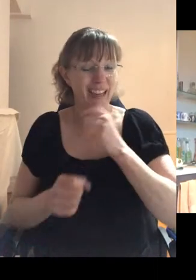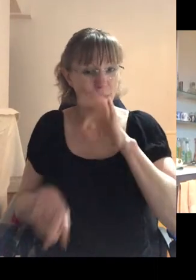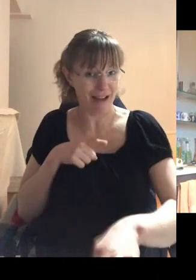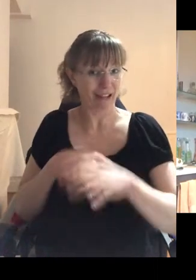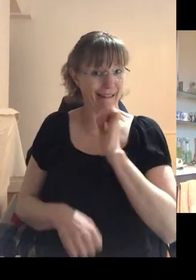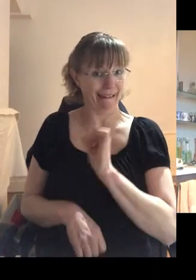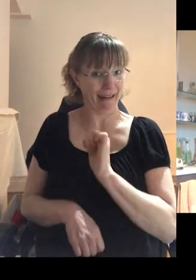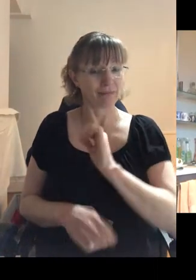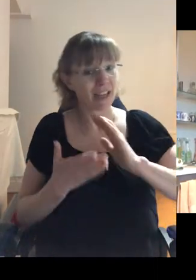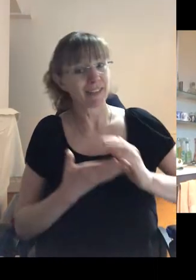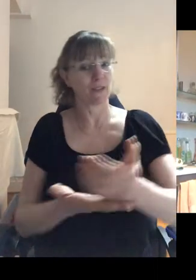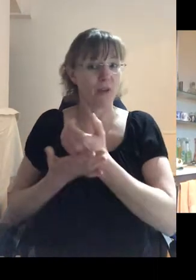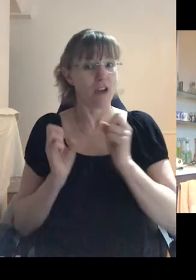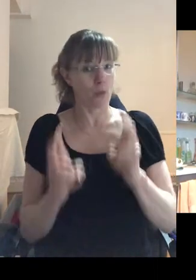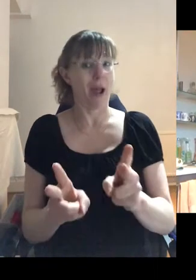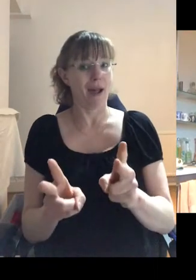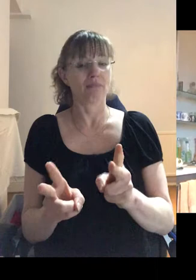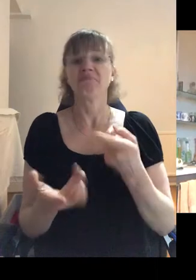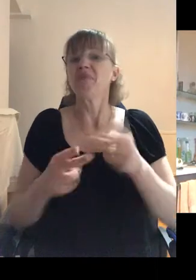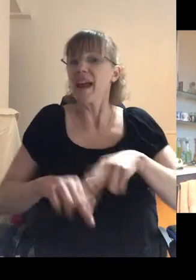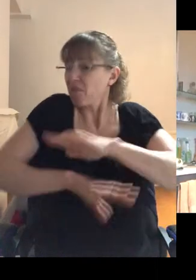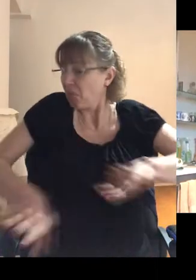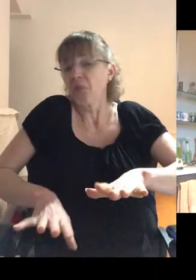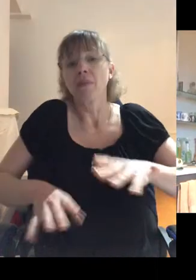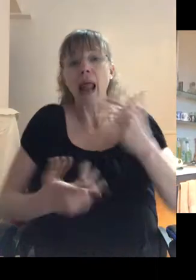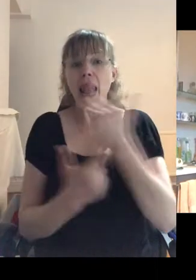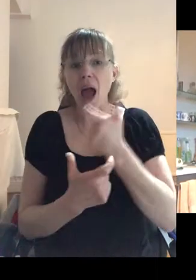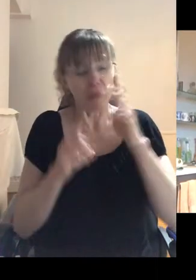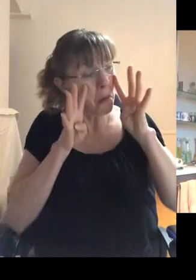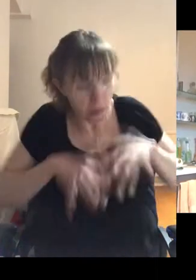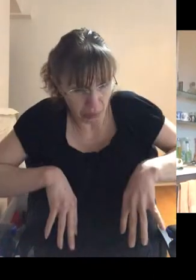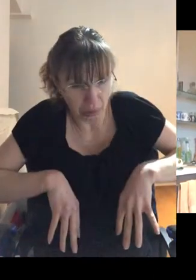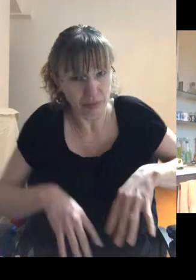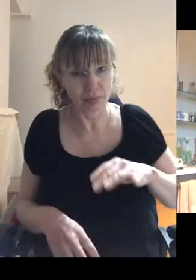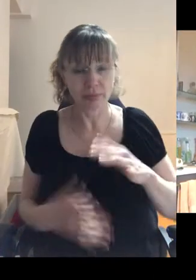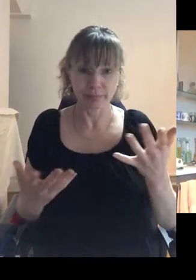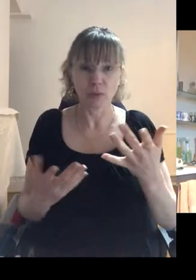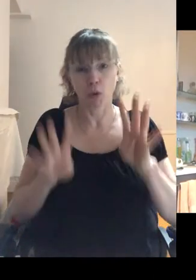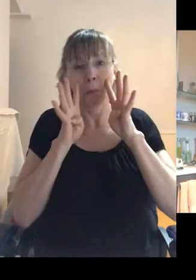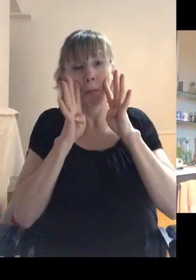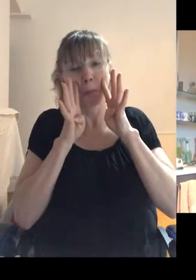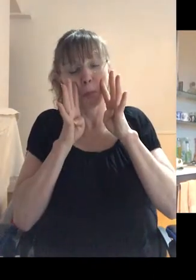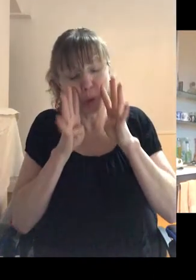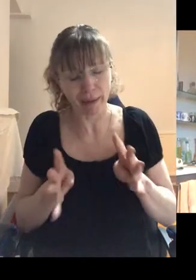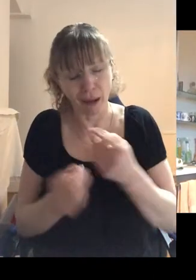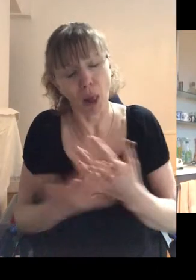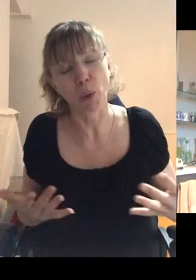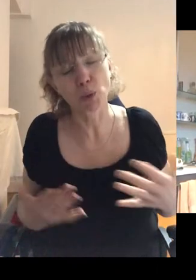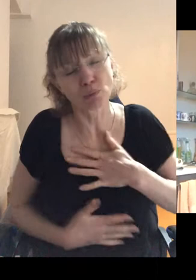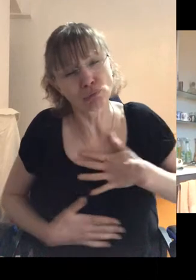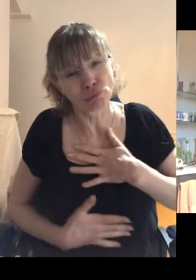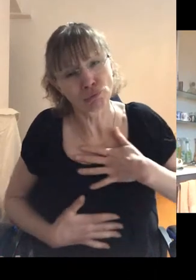was, was a survival mechanism. But, you know, if you didn't laugh, you'd cry. And, and we were, we were cried out for a lot of that time. So